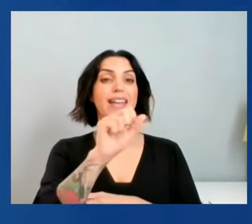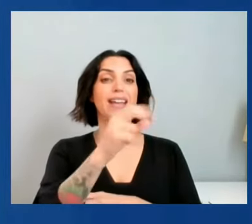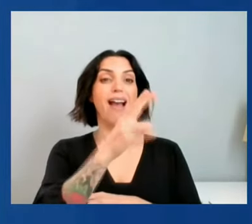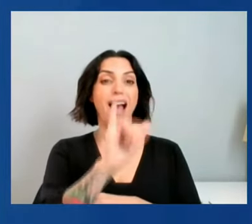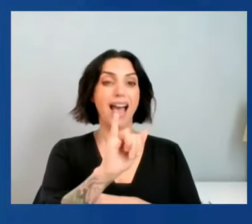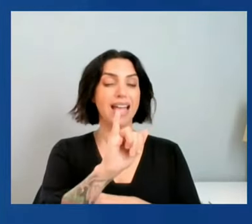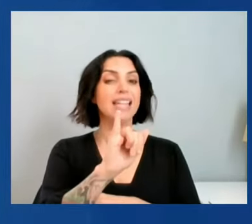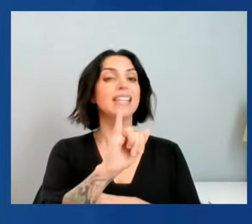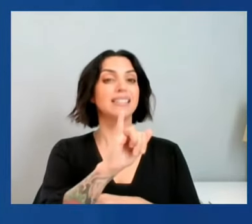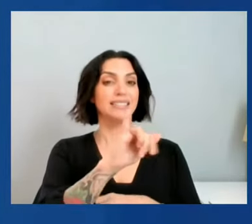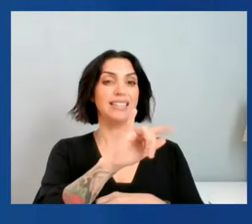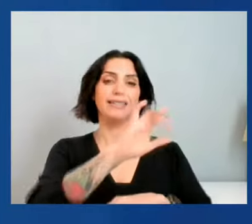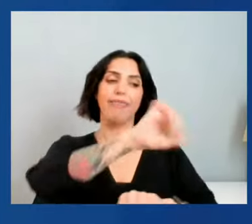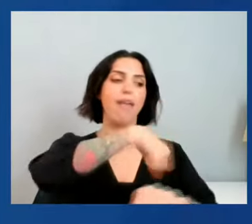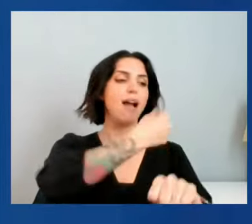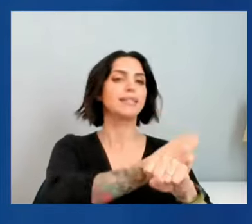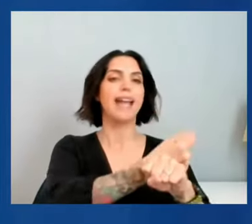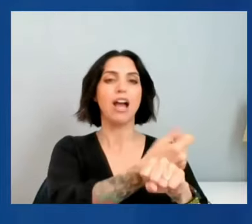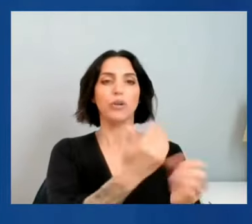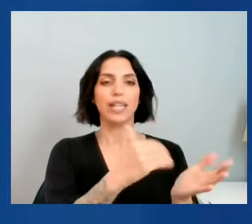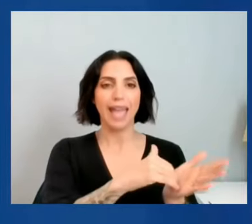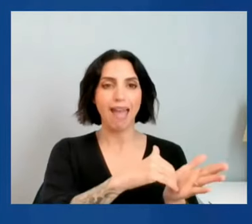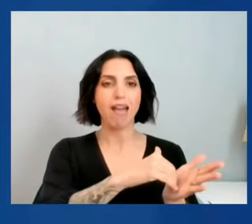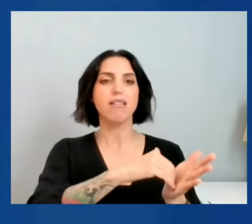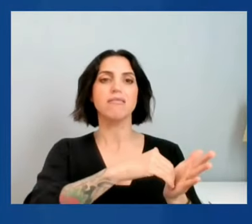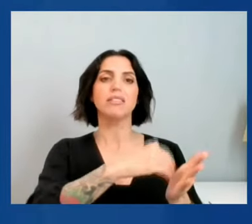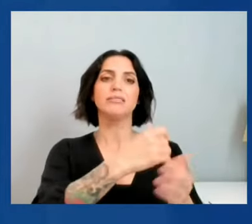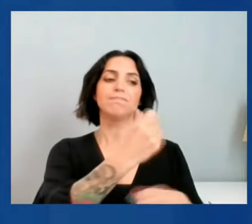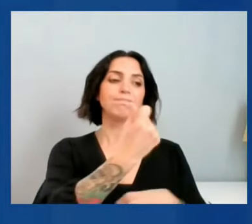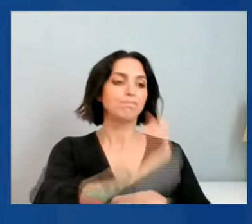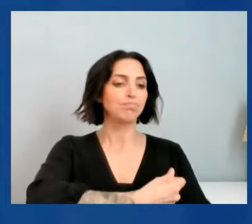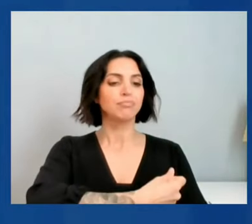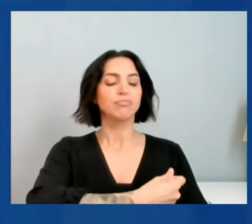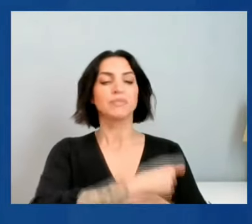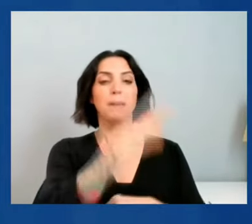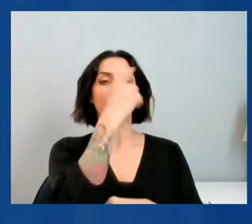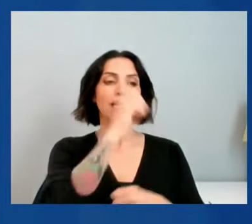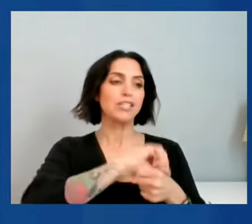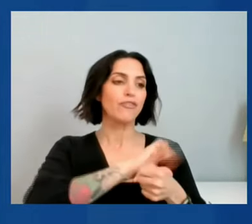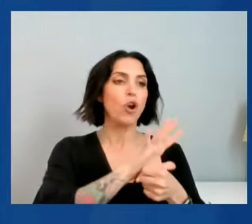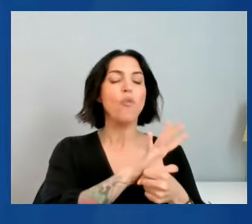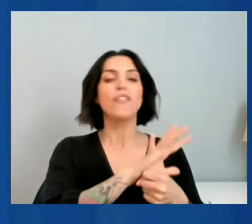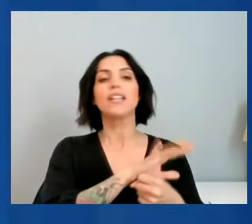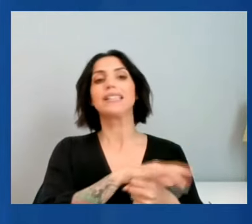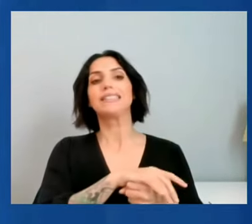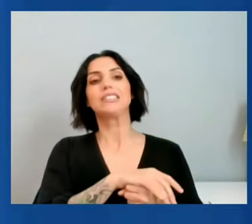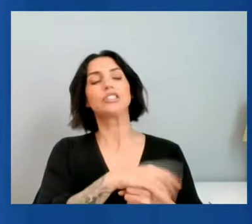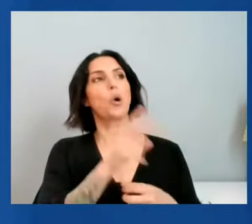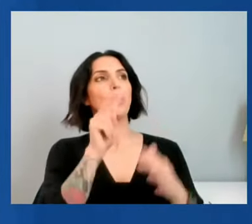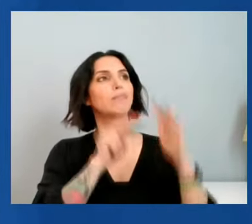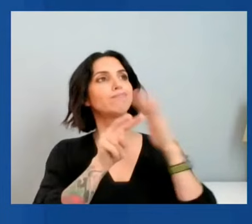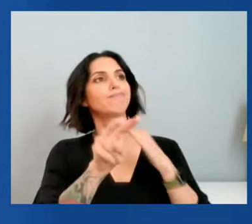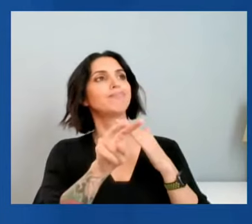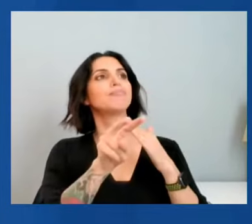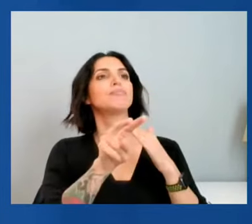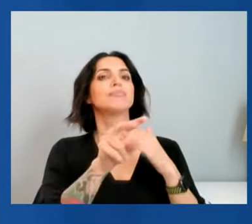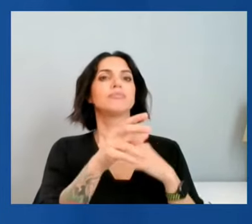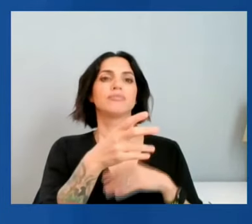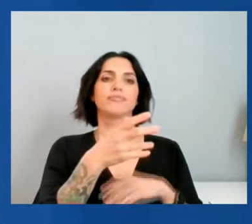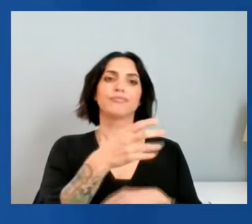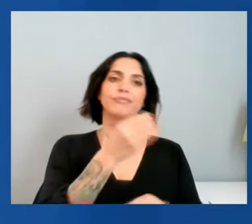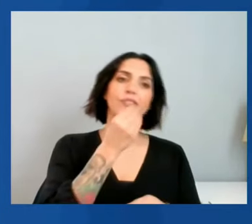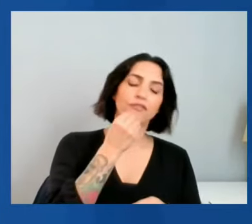you know, the potential for further supply chain pressures and, of course, food and energy. So